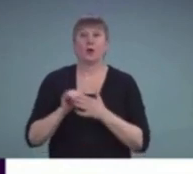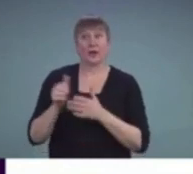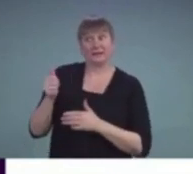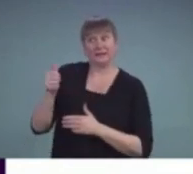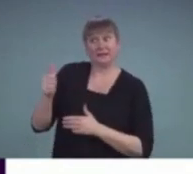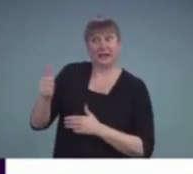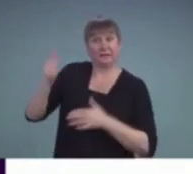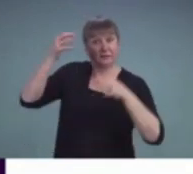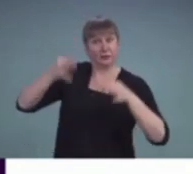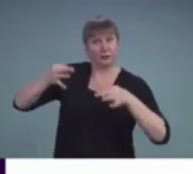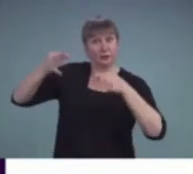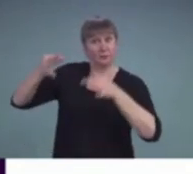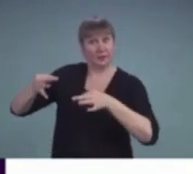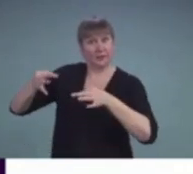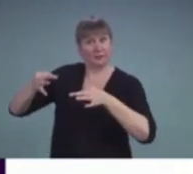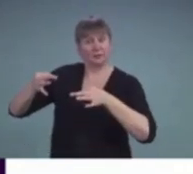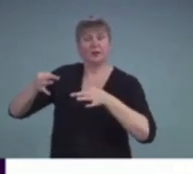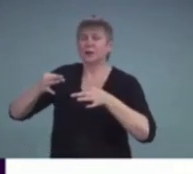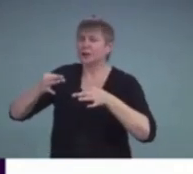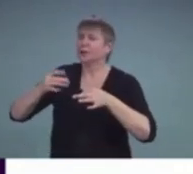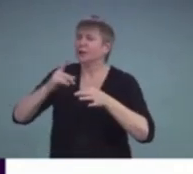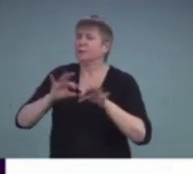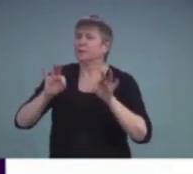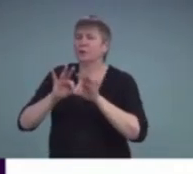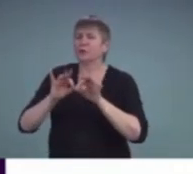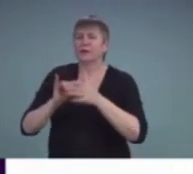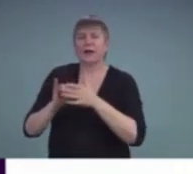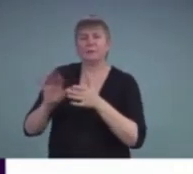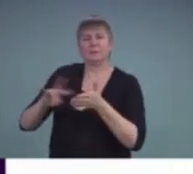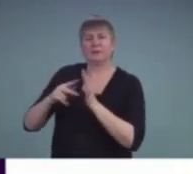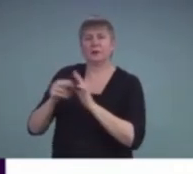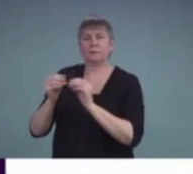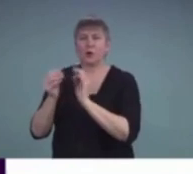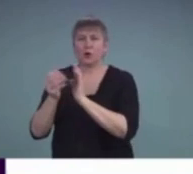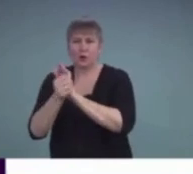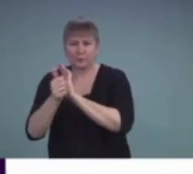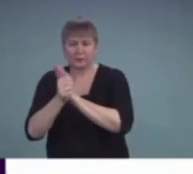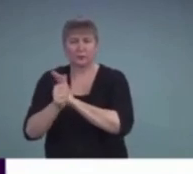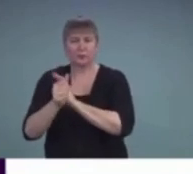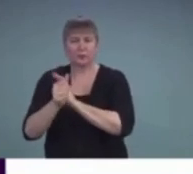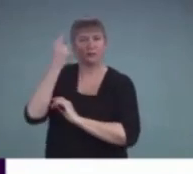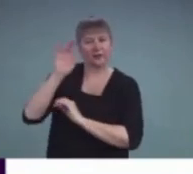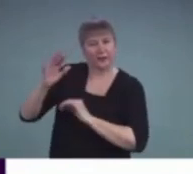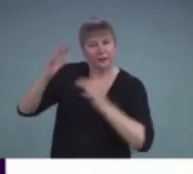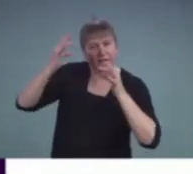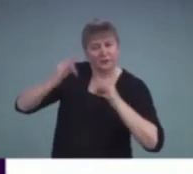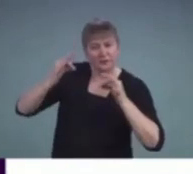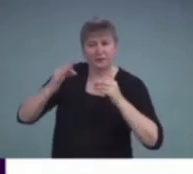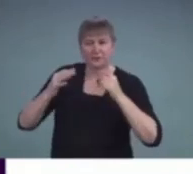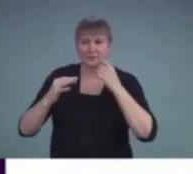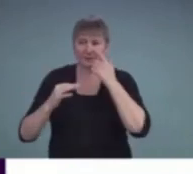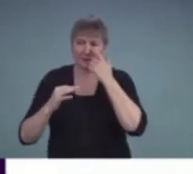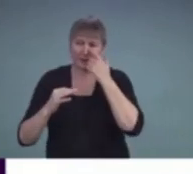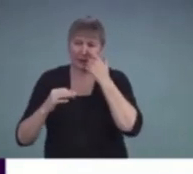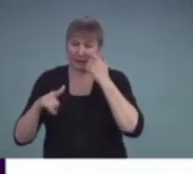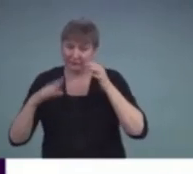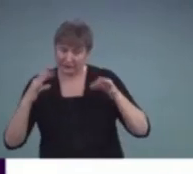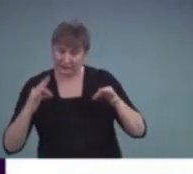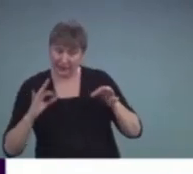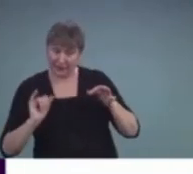because it helps them really be more competent about managing the decisions that they make and the consequences of their actions.